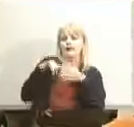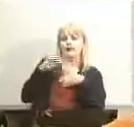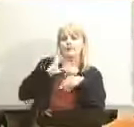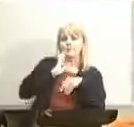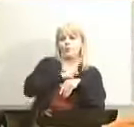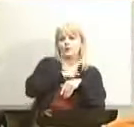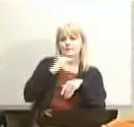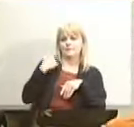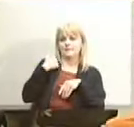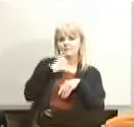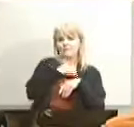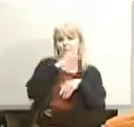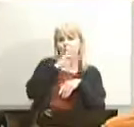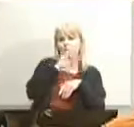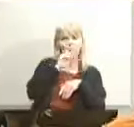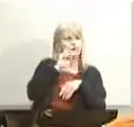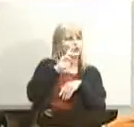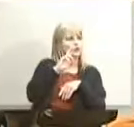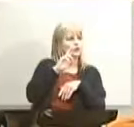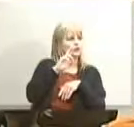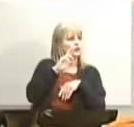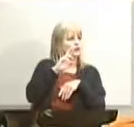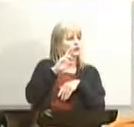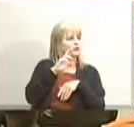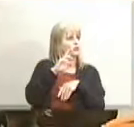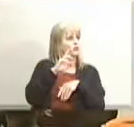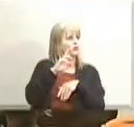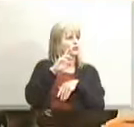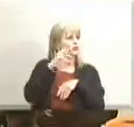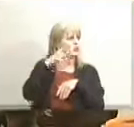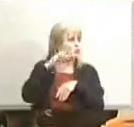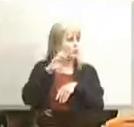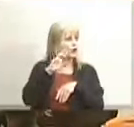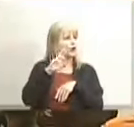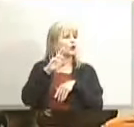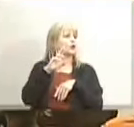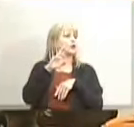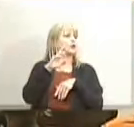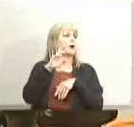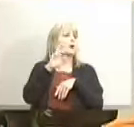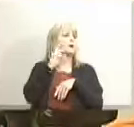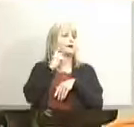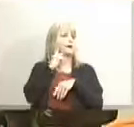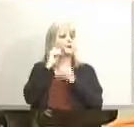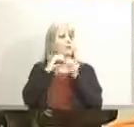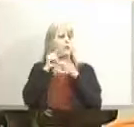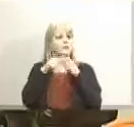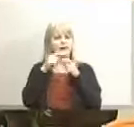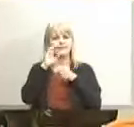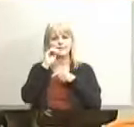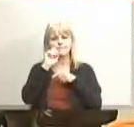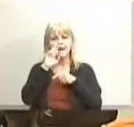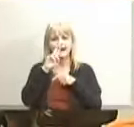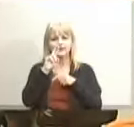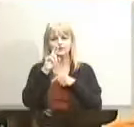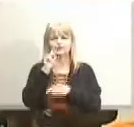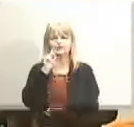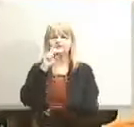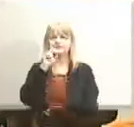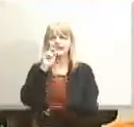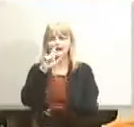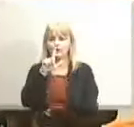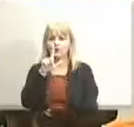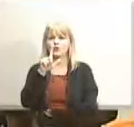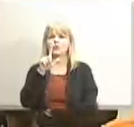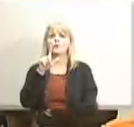member wilner and board member porter i'd like to hear more about the miners daniel on a regular basis too so i